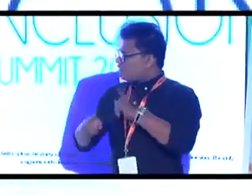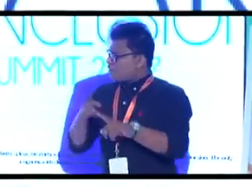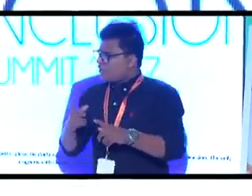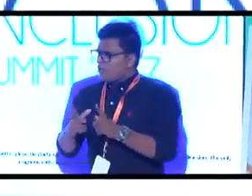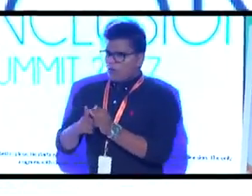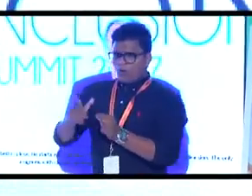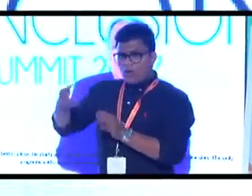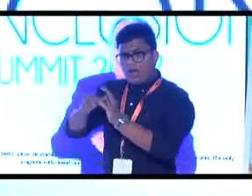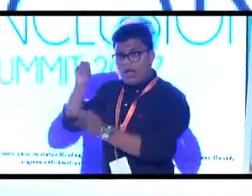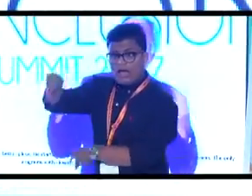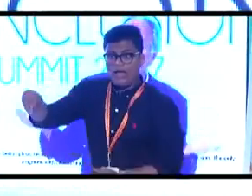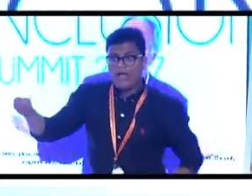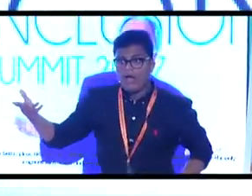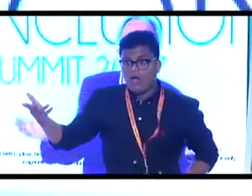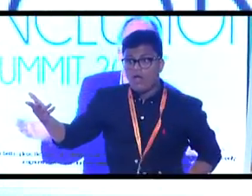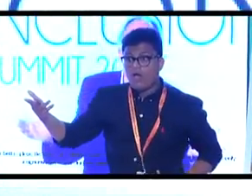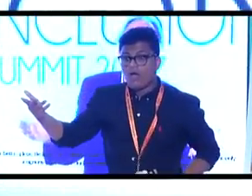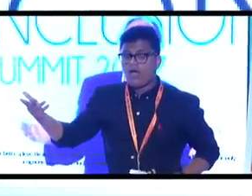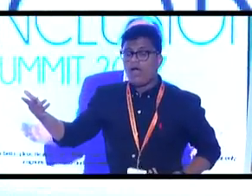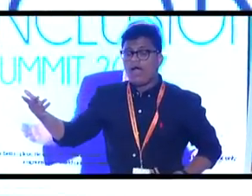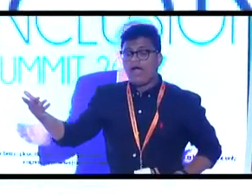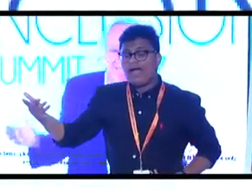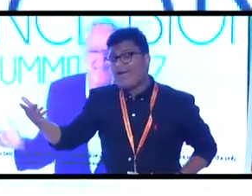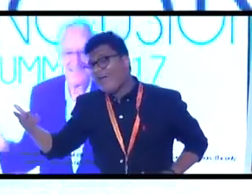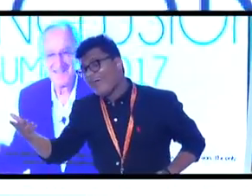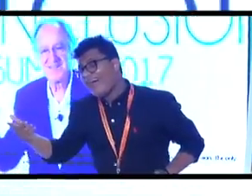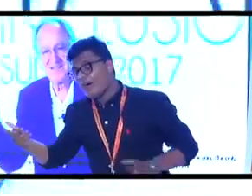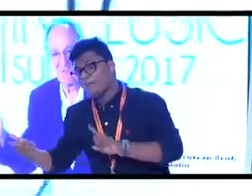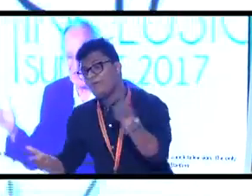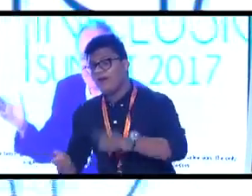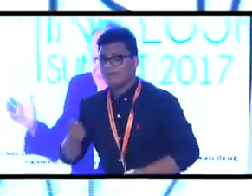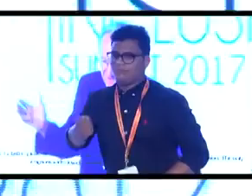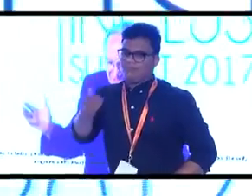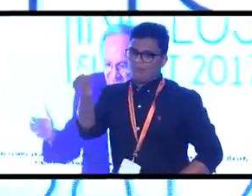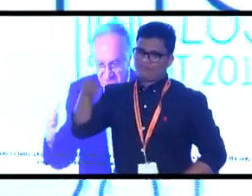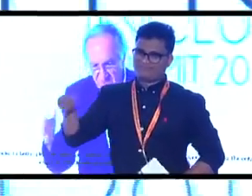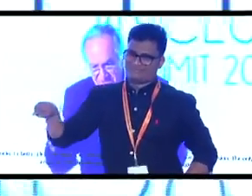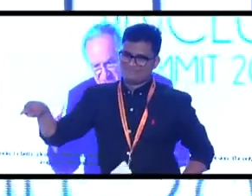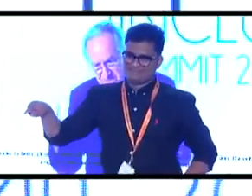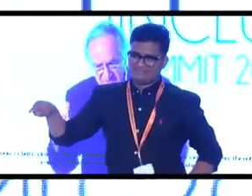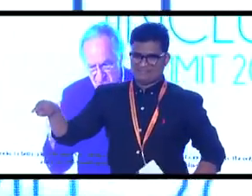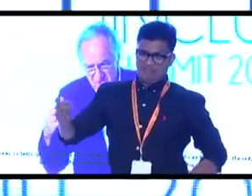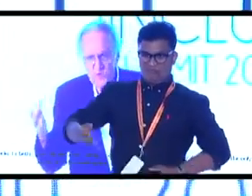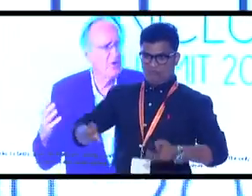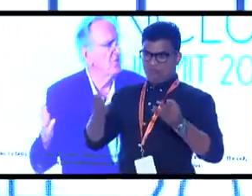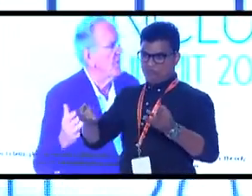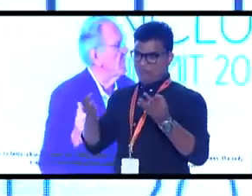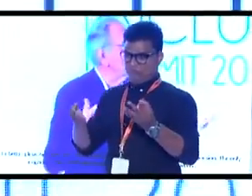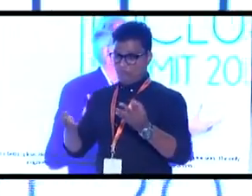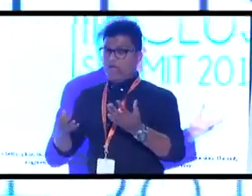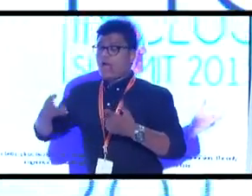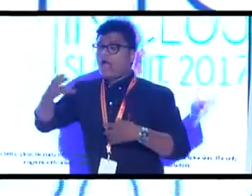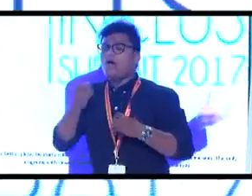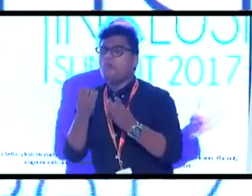be done, but it was going to cost a lot of money. It cost a lot of money. How much? Oh, they said maybe $200